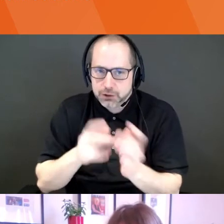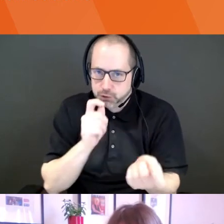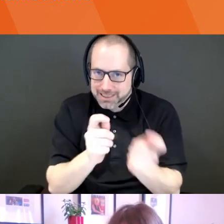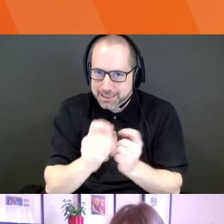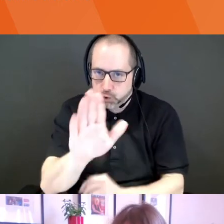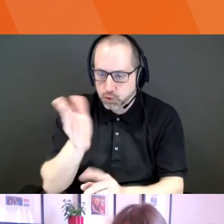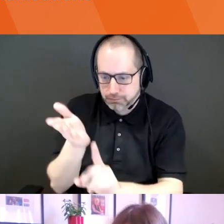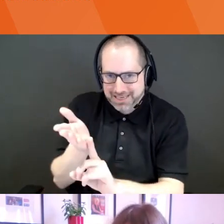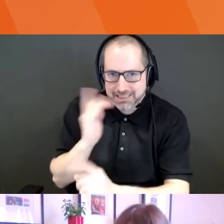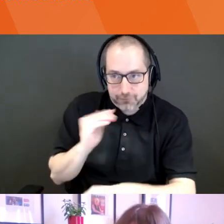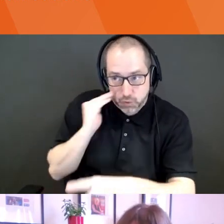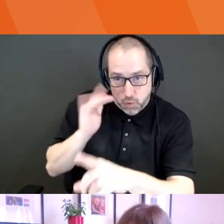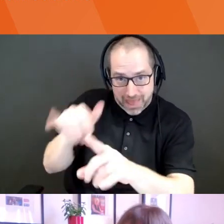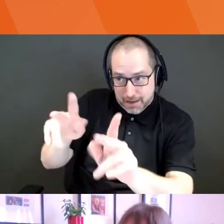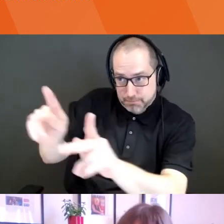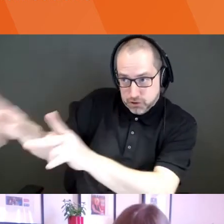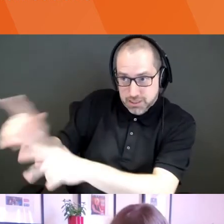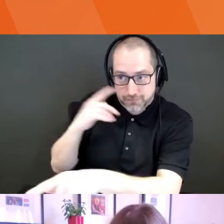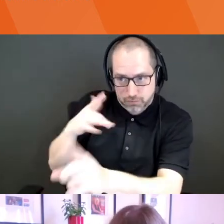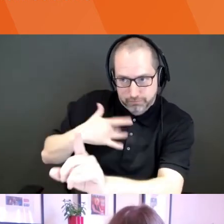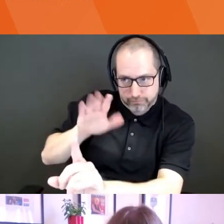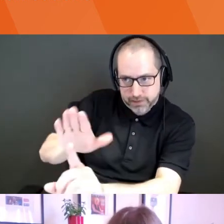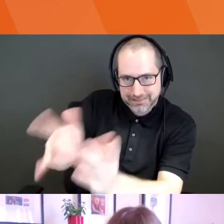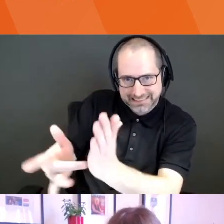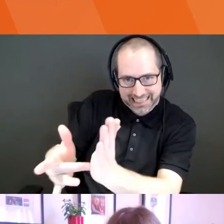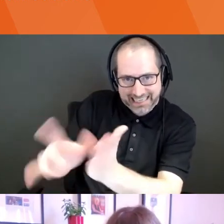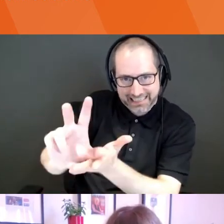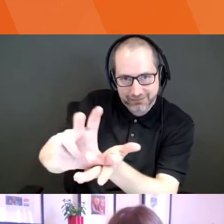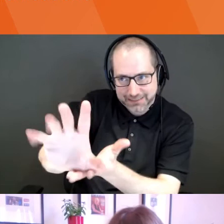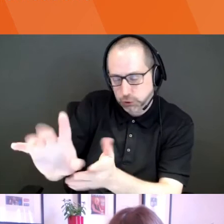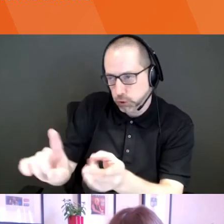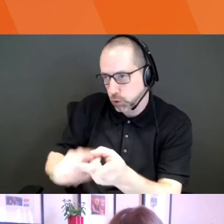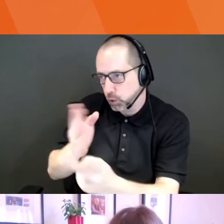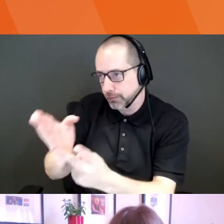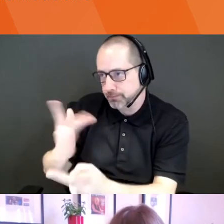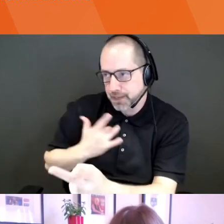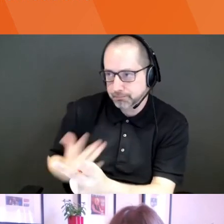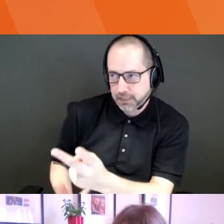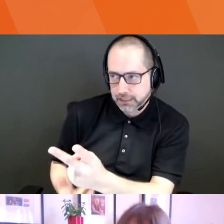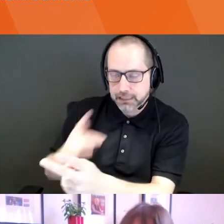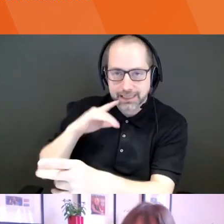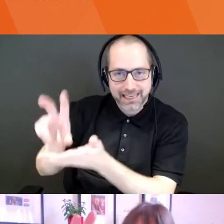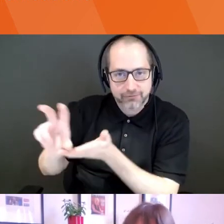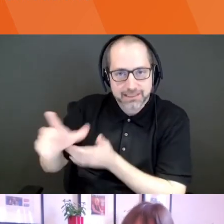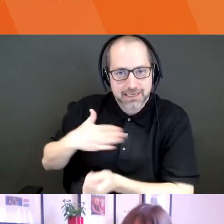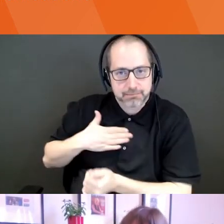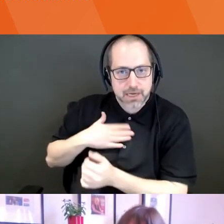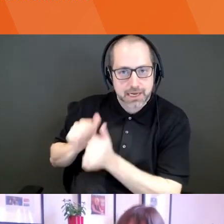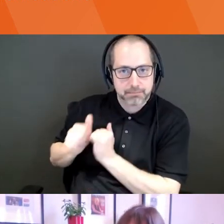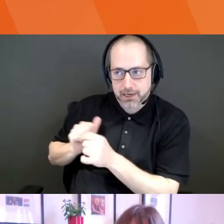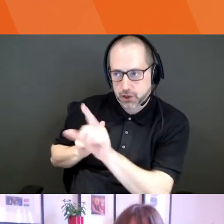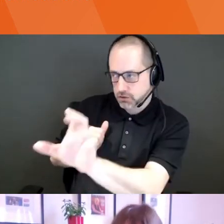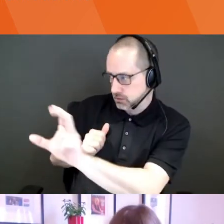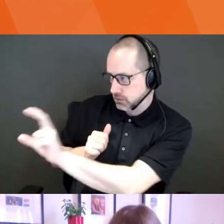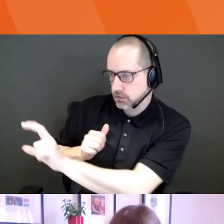that they are typically in that tech space or they, maybe they've invested in a competitor, um, or someone that might